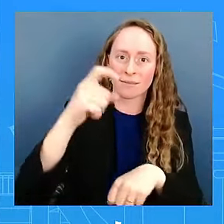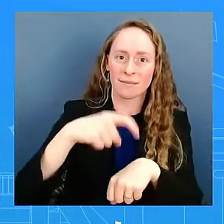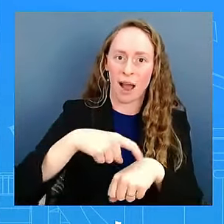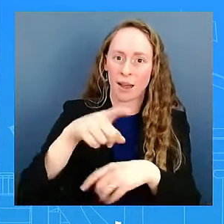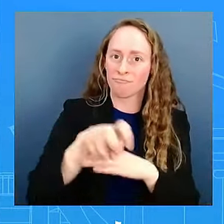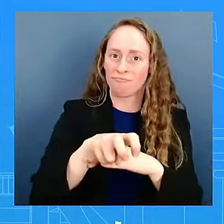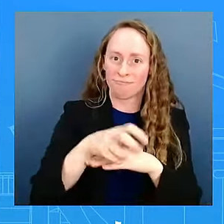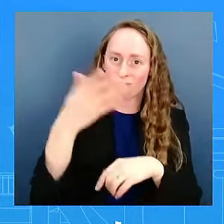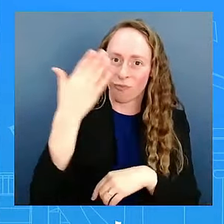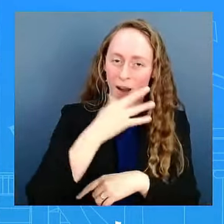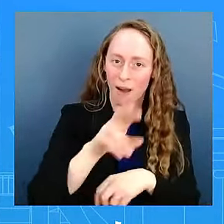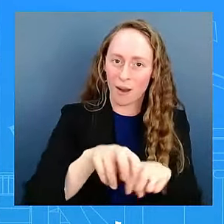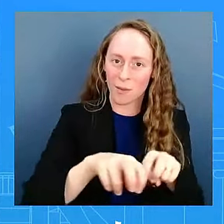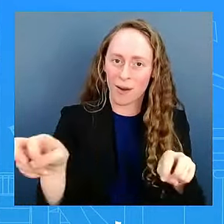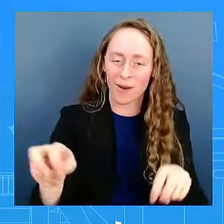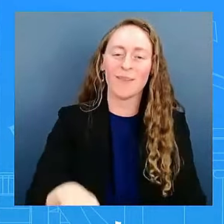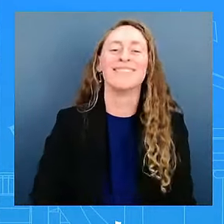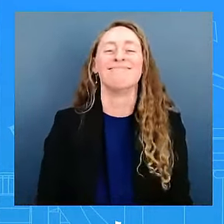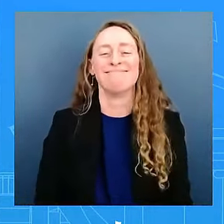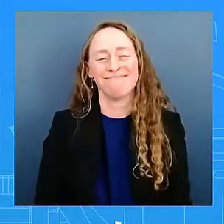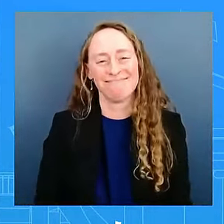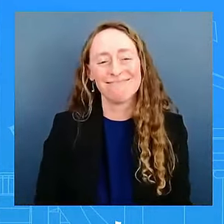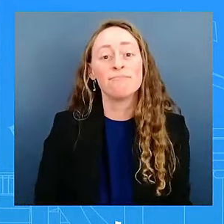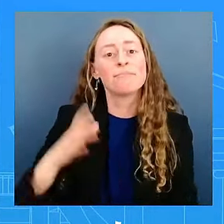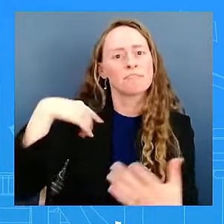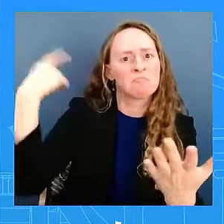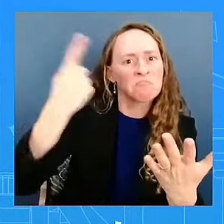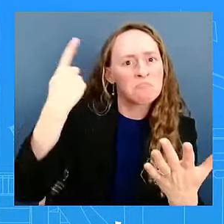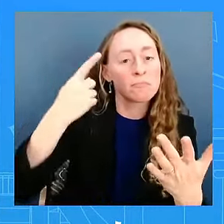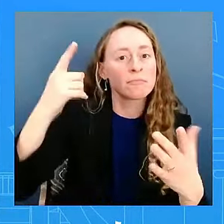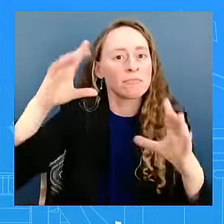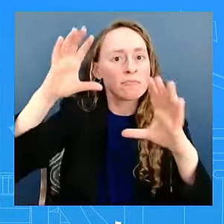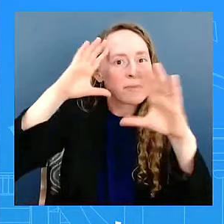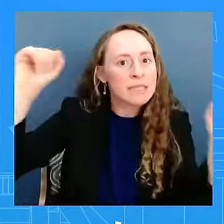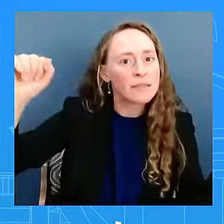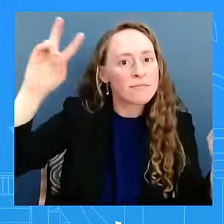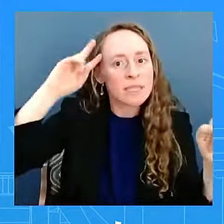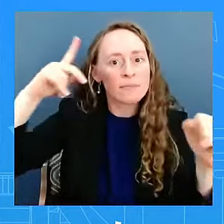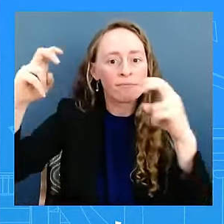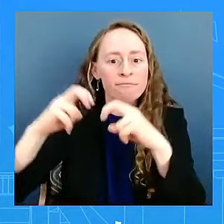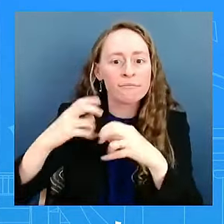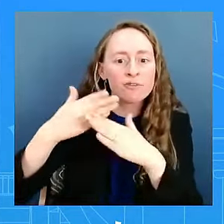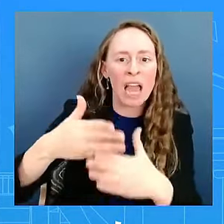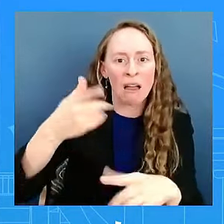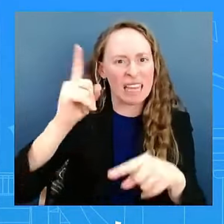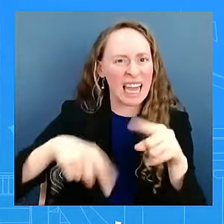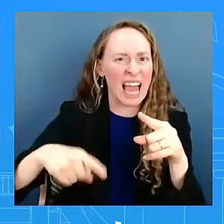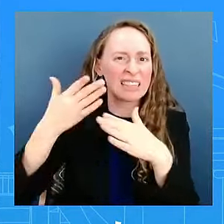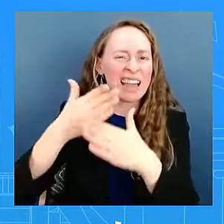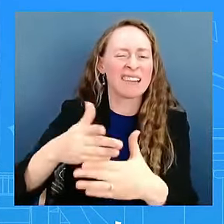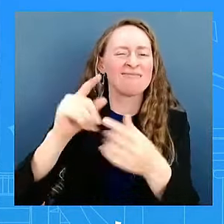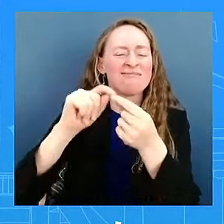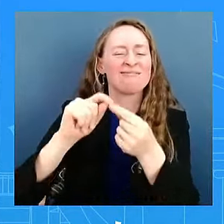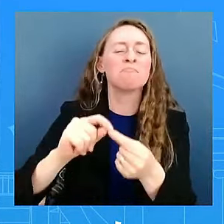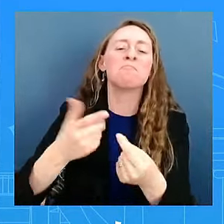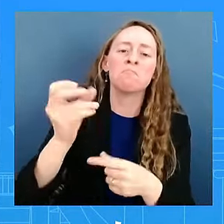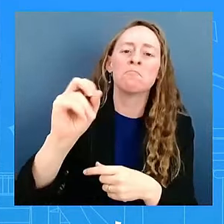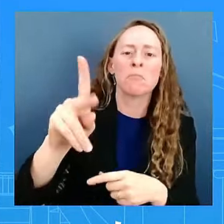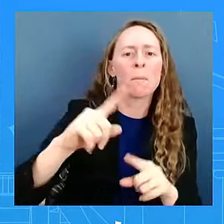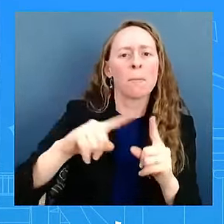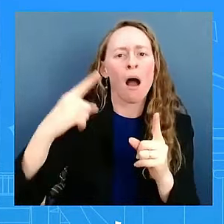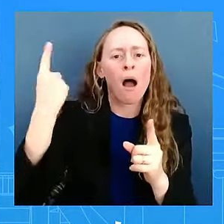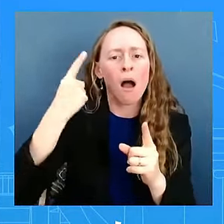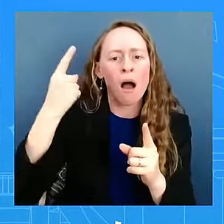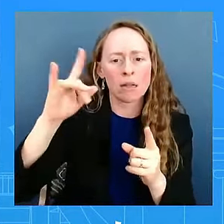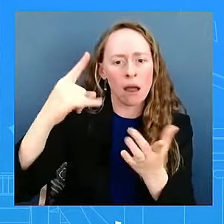their meeting and whatnot, but in terms of medical records and physical, are we going to see a little bit of sunlight on